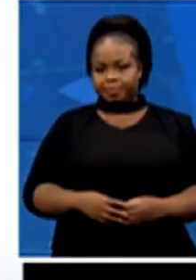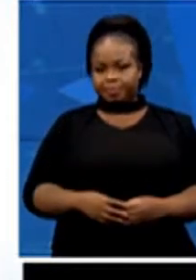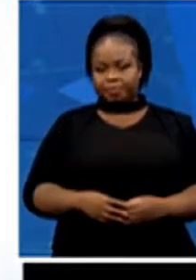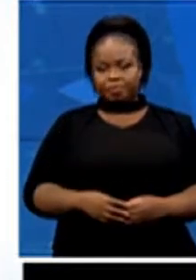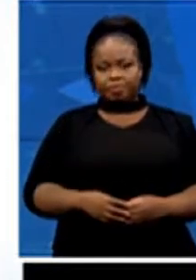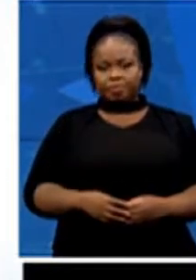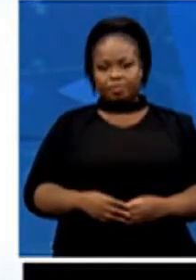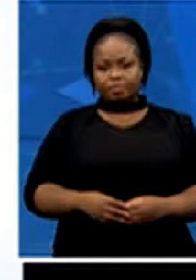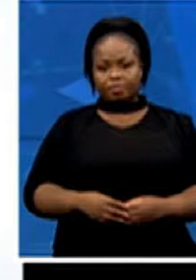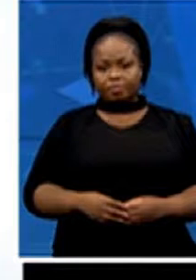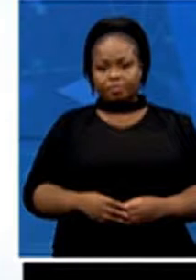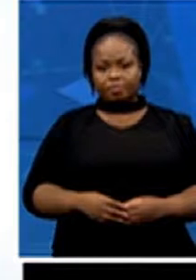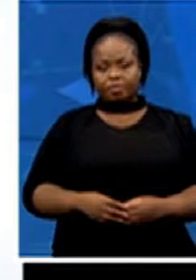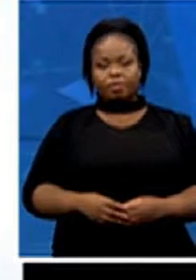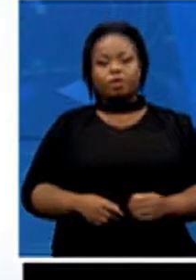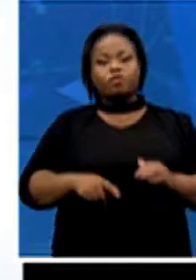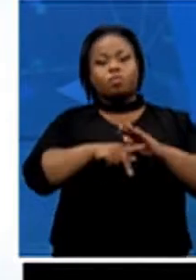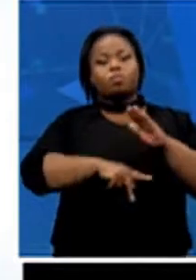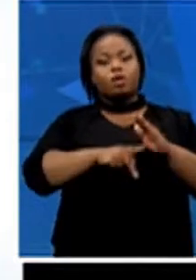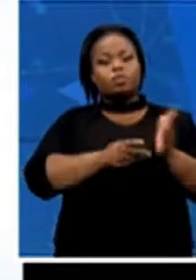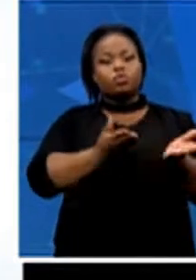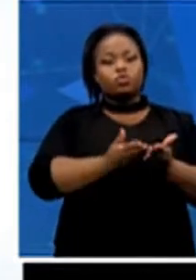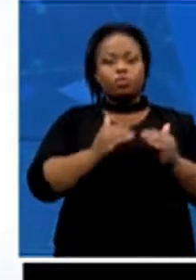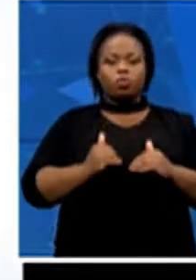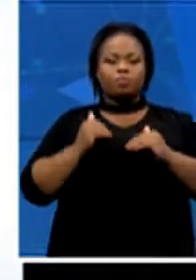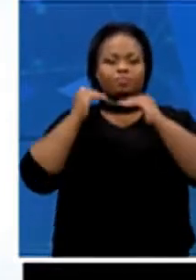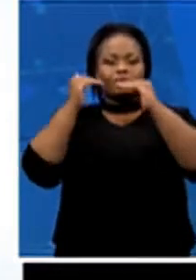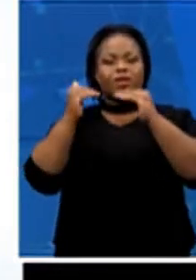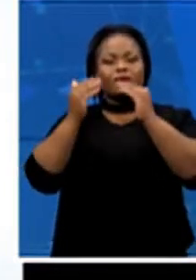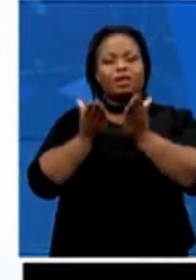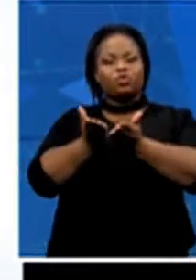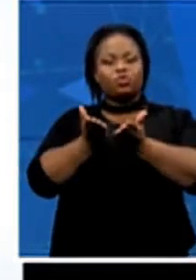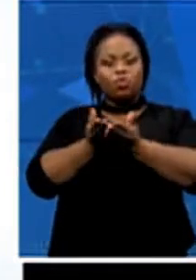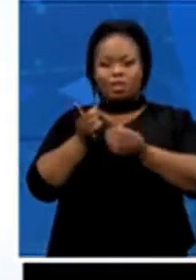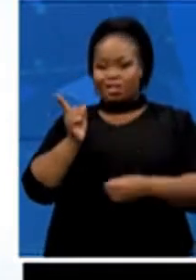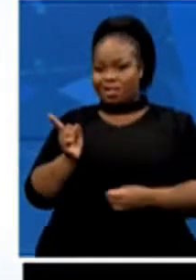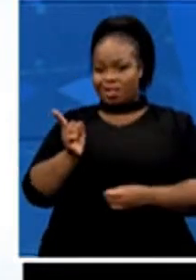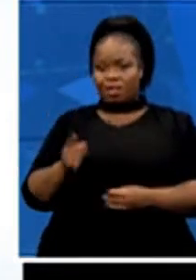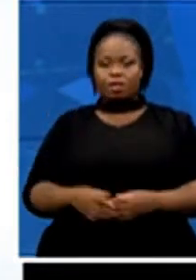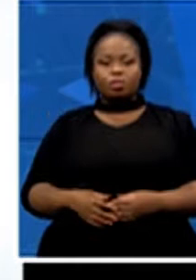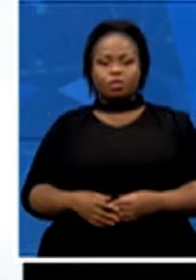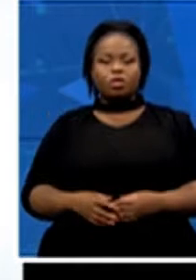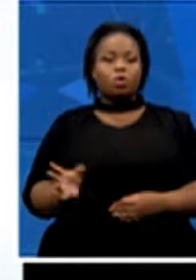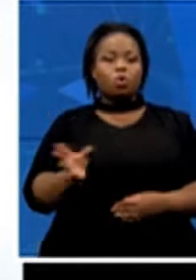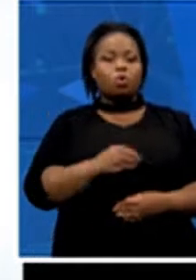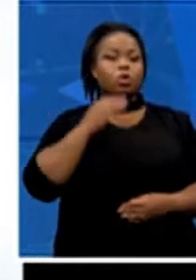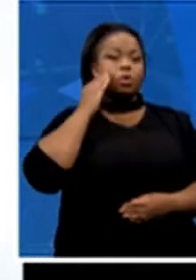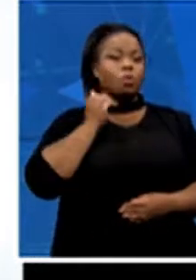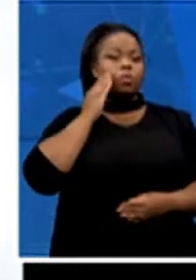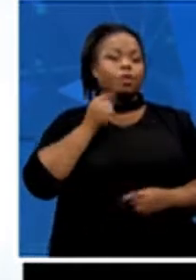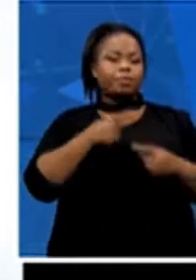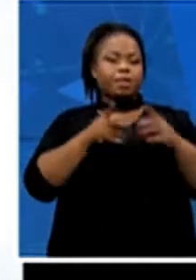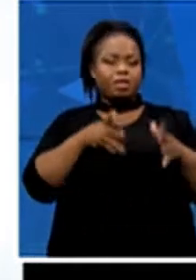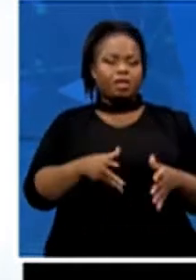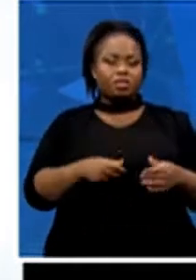school and then to secondary school. So all the white players went predominantly from both primary school and secondary